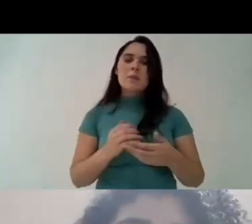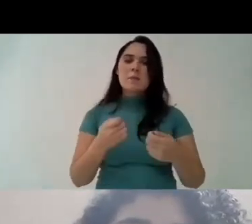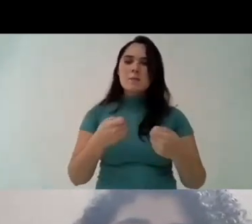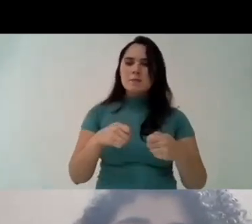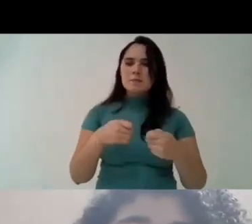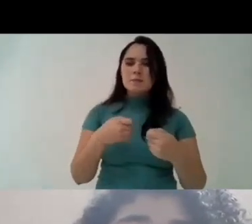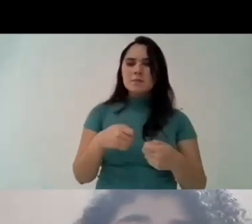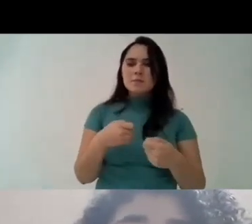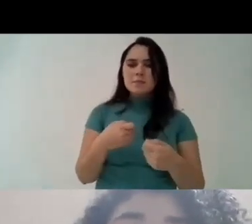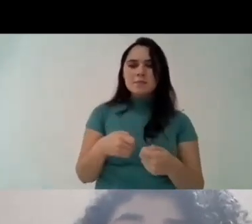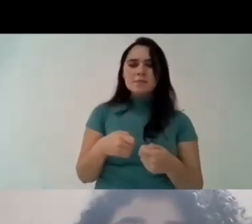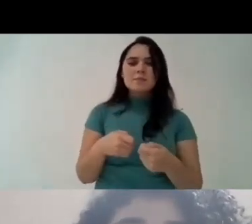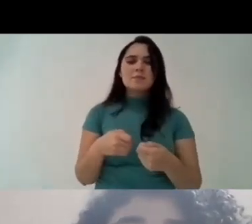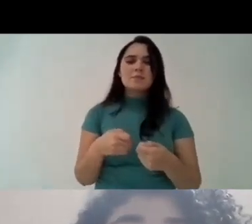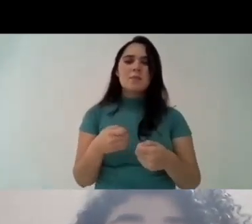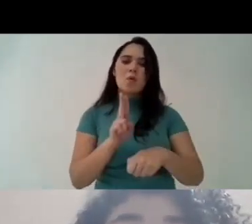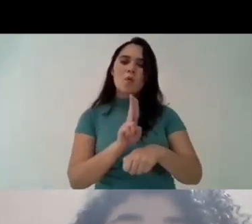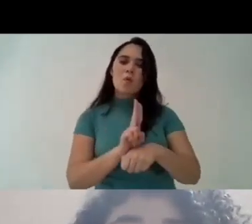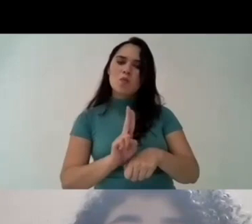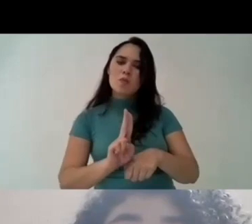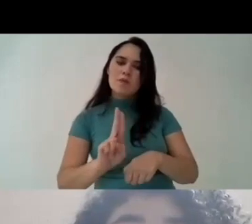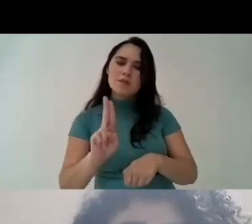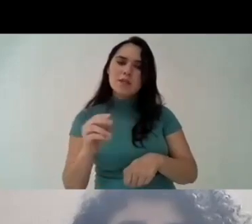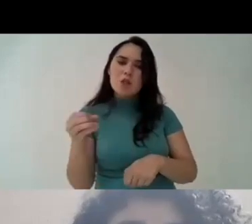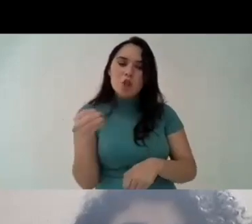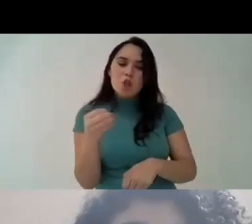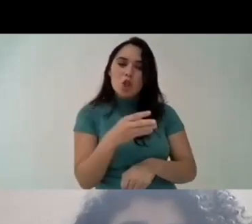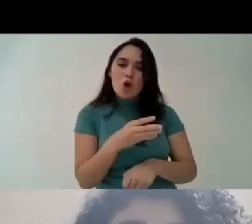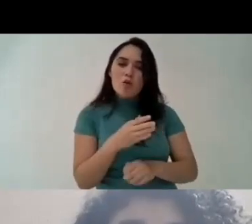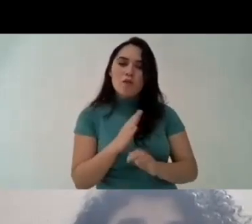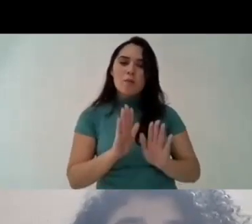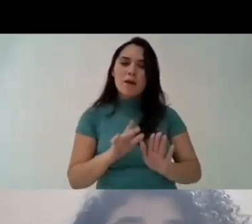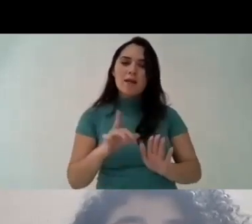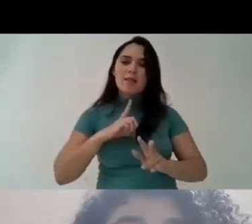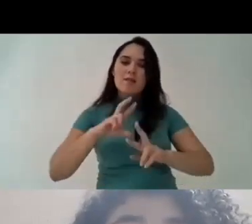uh students into uh these universities